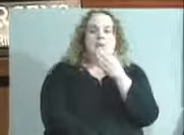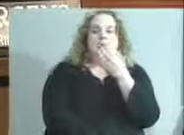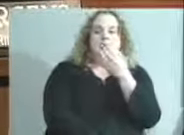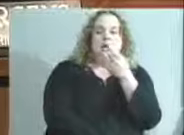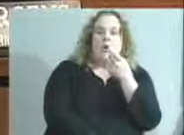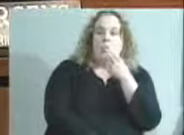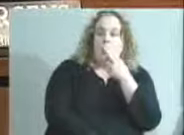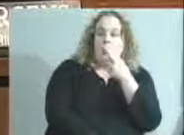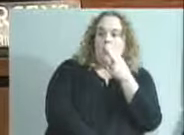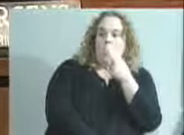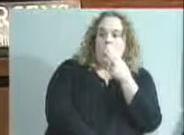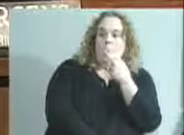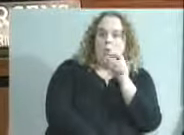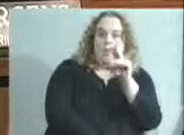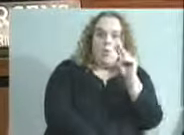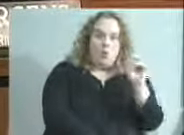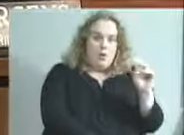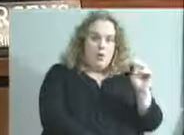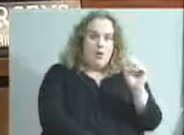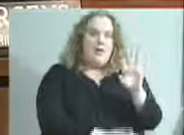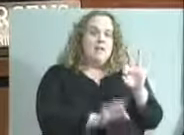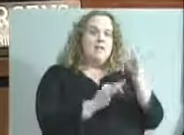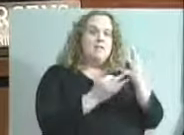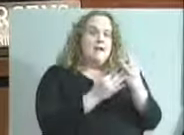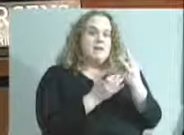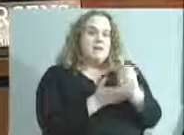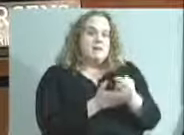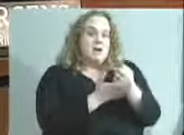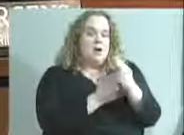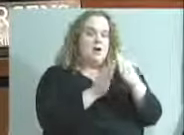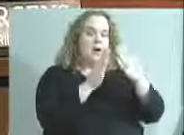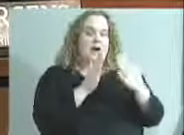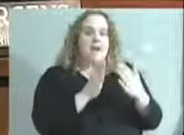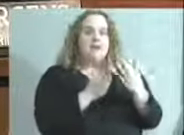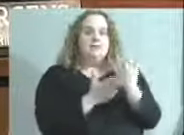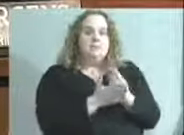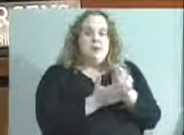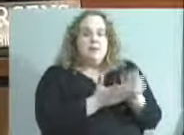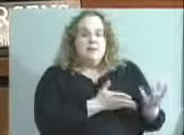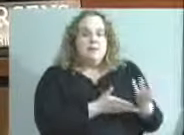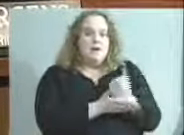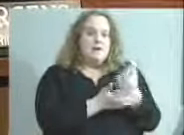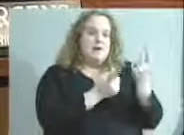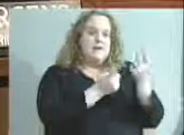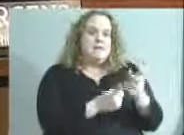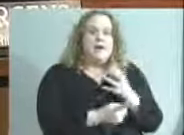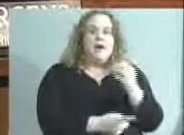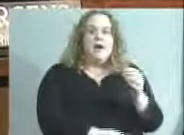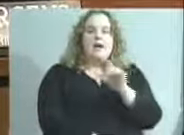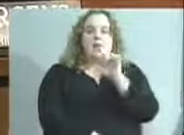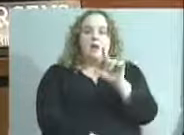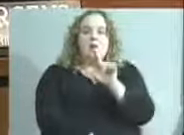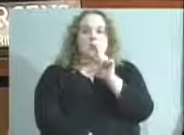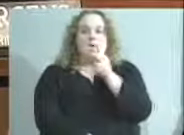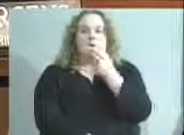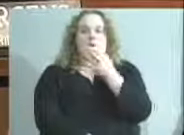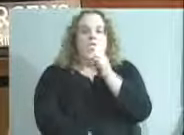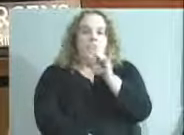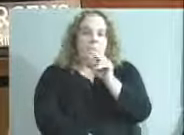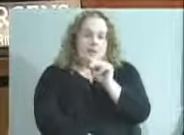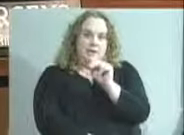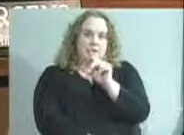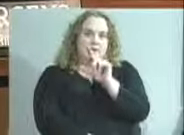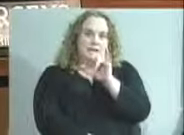the Family Scholar House fundraising event, and the Louisville Urban League Celebrating Diversity had a lot of fun there.